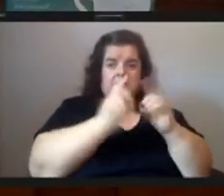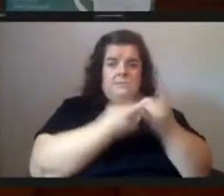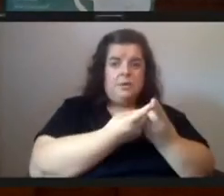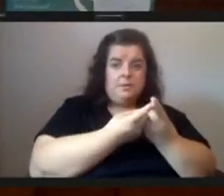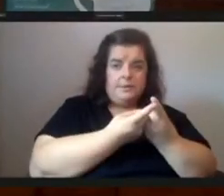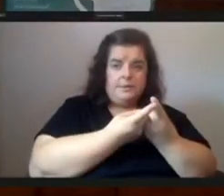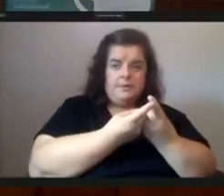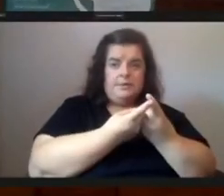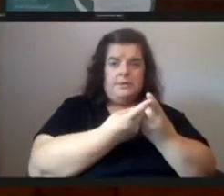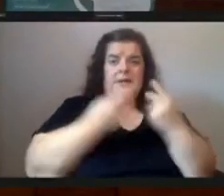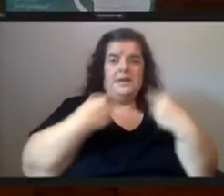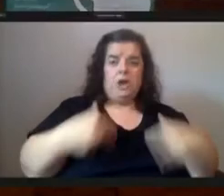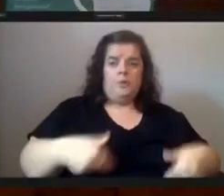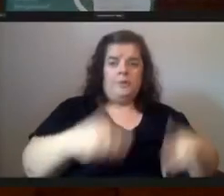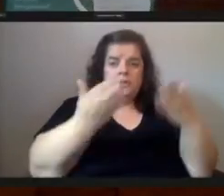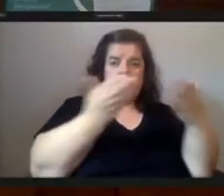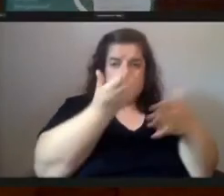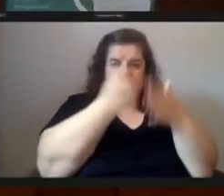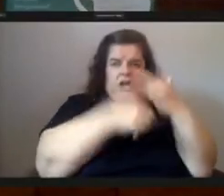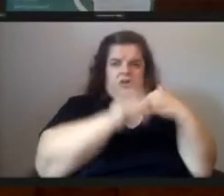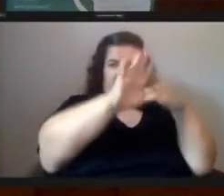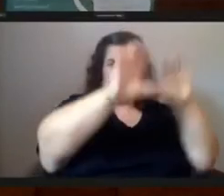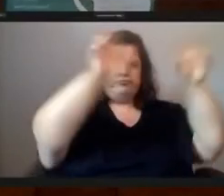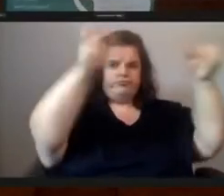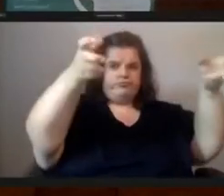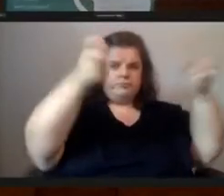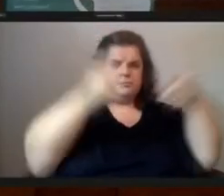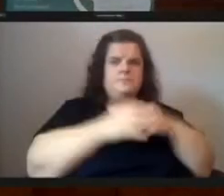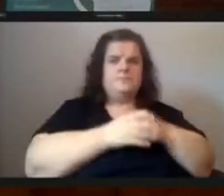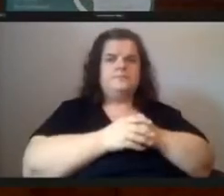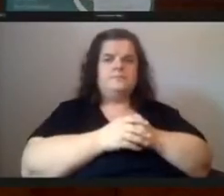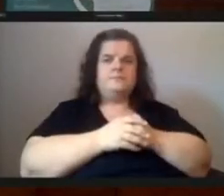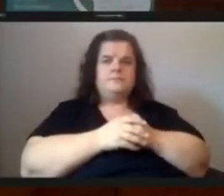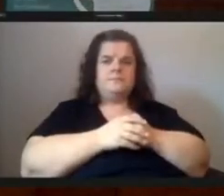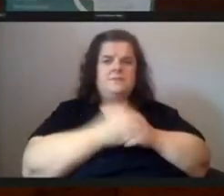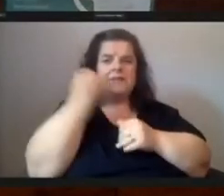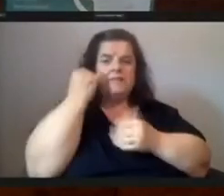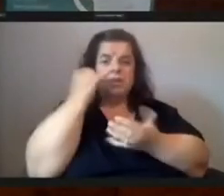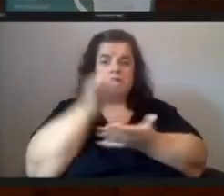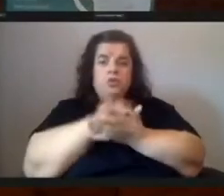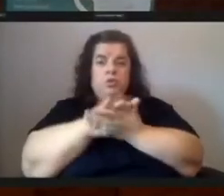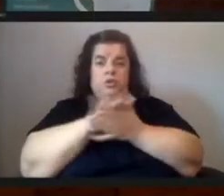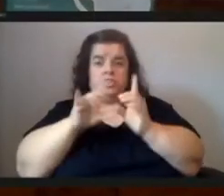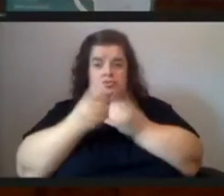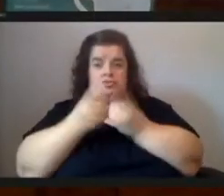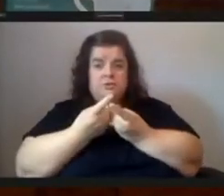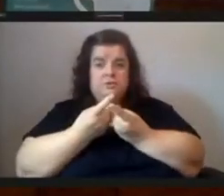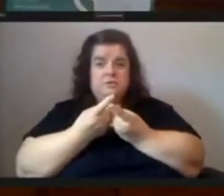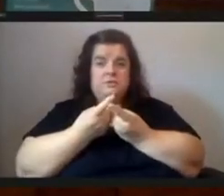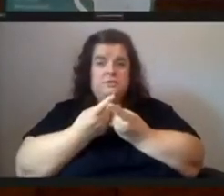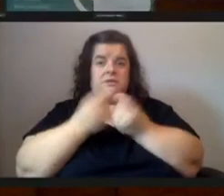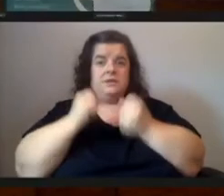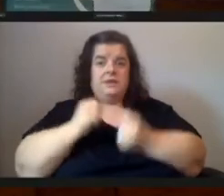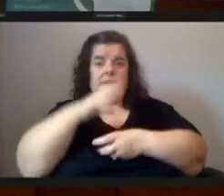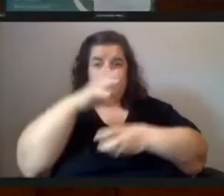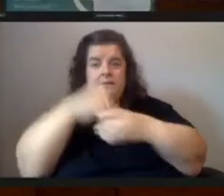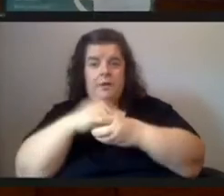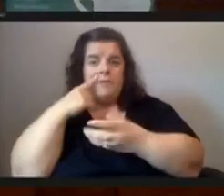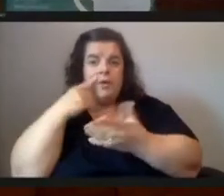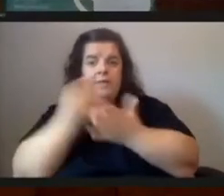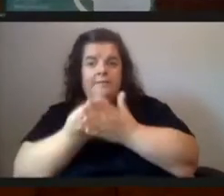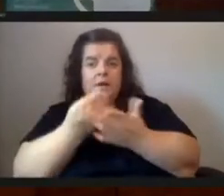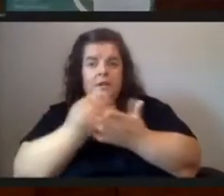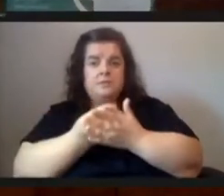human services under their umbrella and whether the school district has been asked to contribute toward a fund a similar type of fund